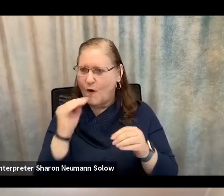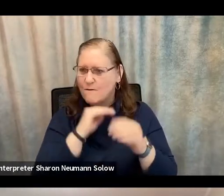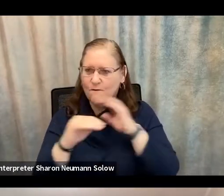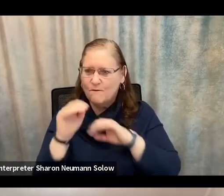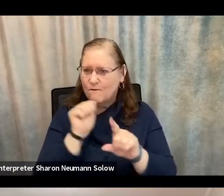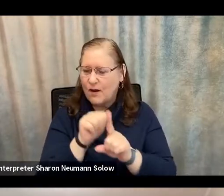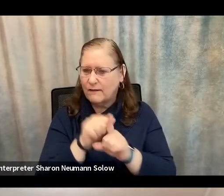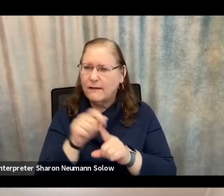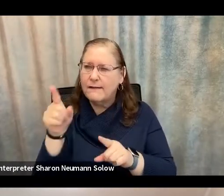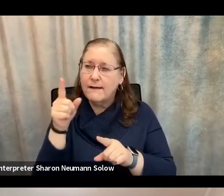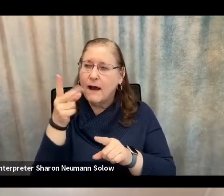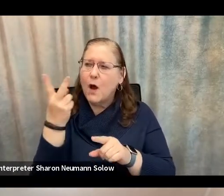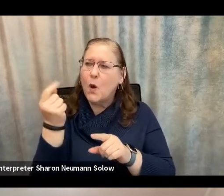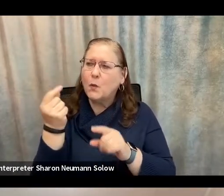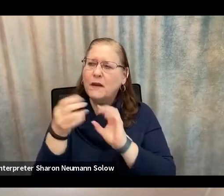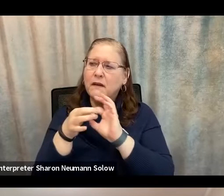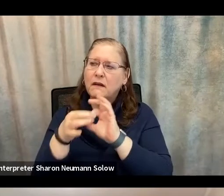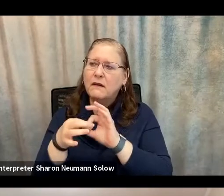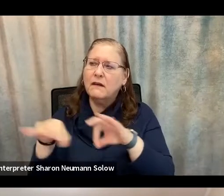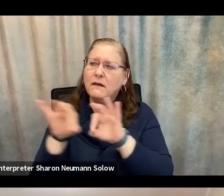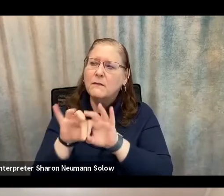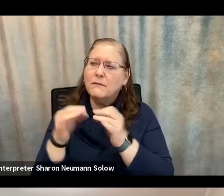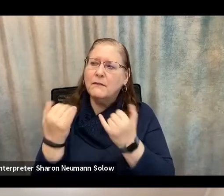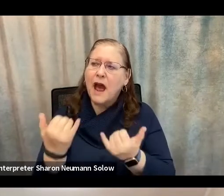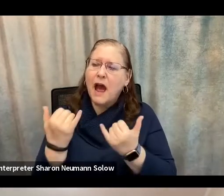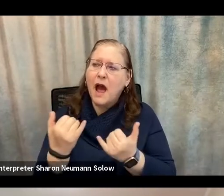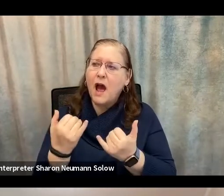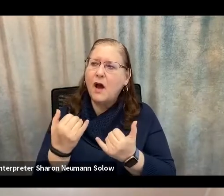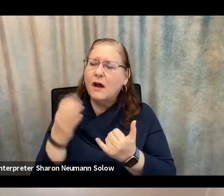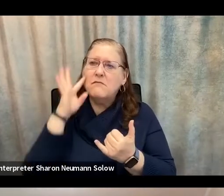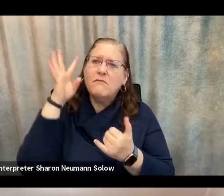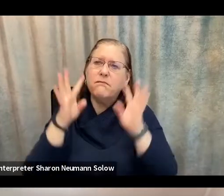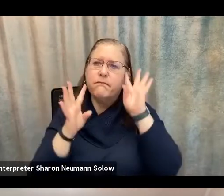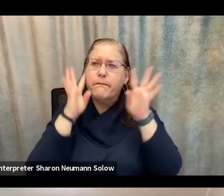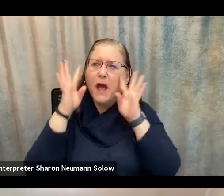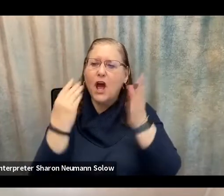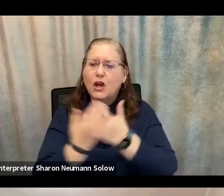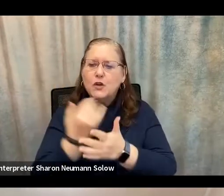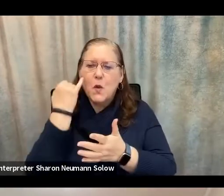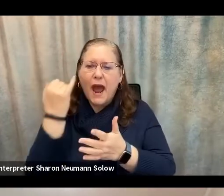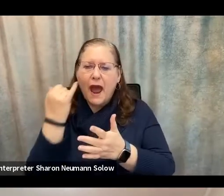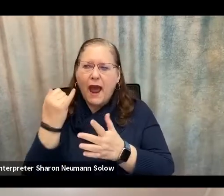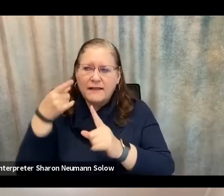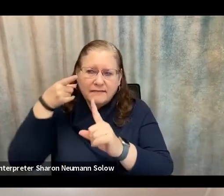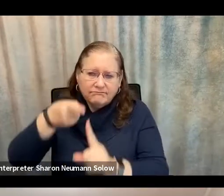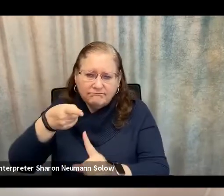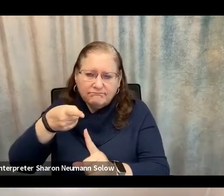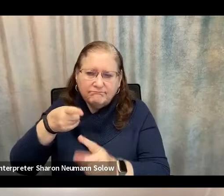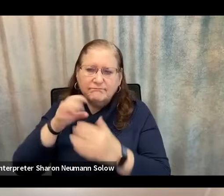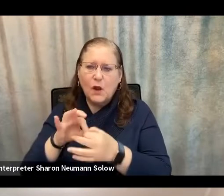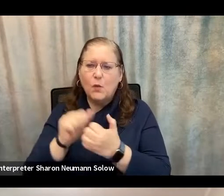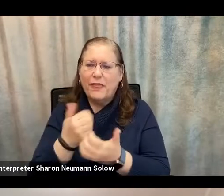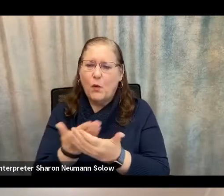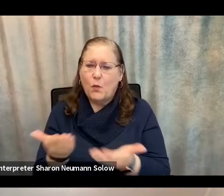and what they can basically come up with new ideas that are targeting issues that are in the news right now.